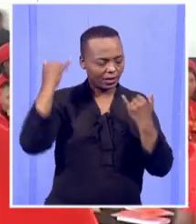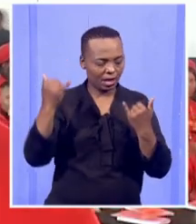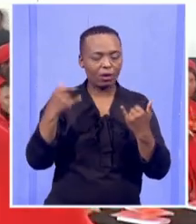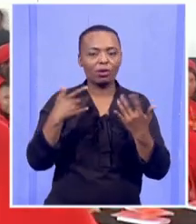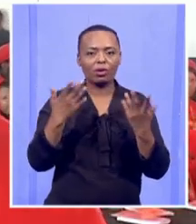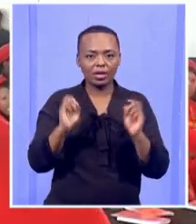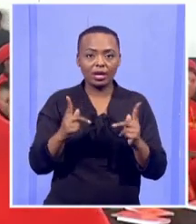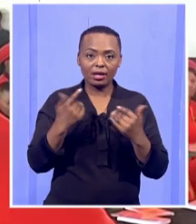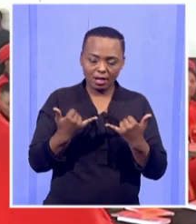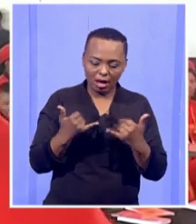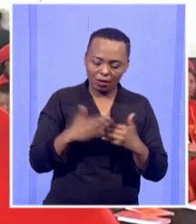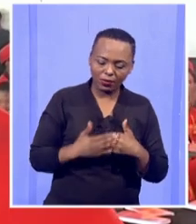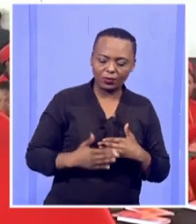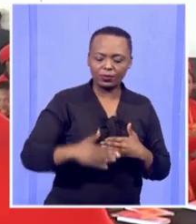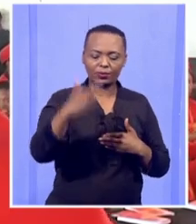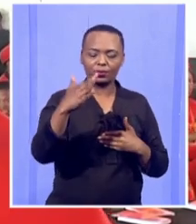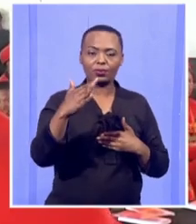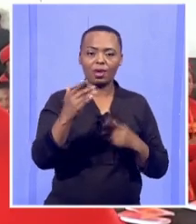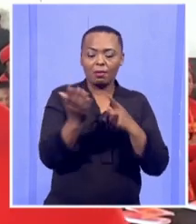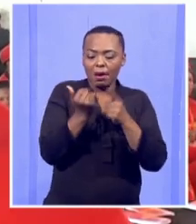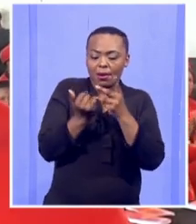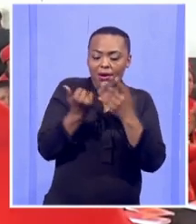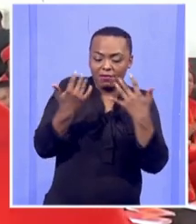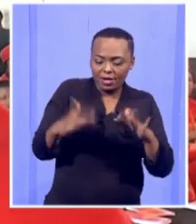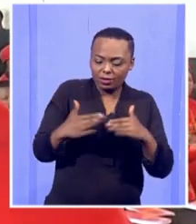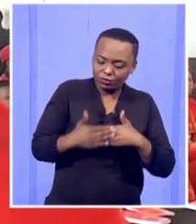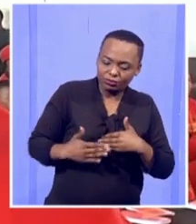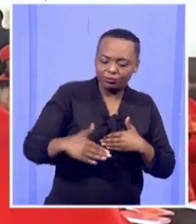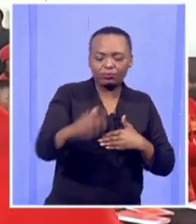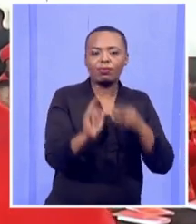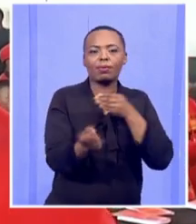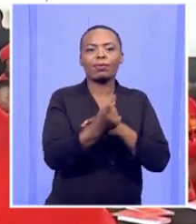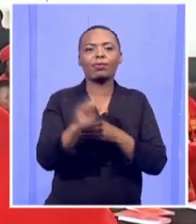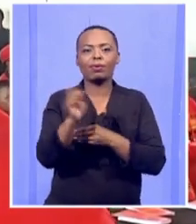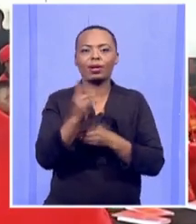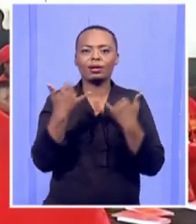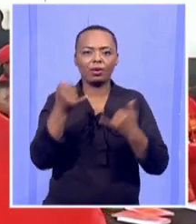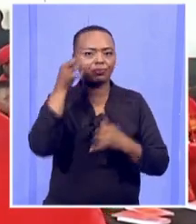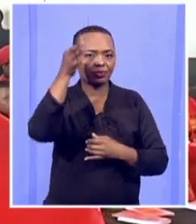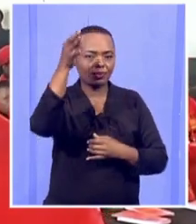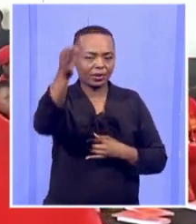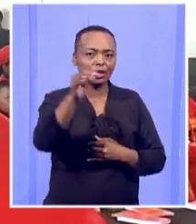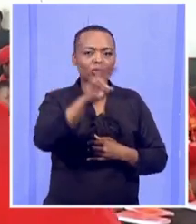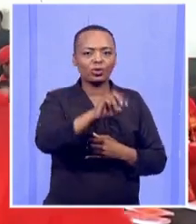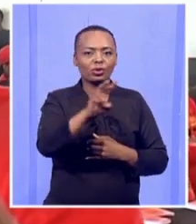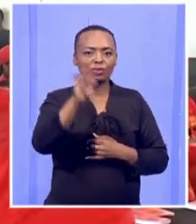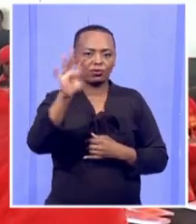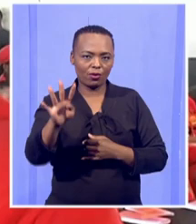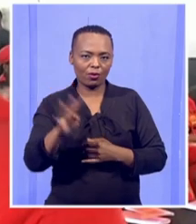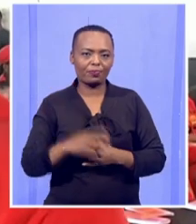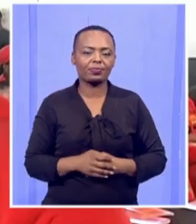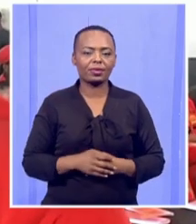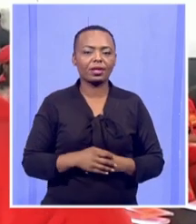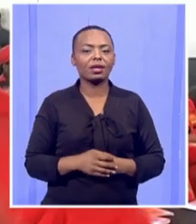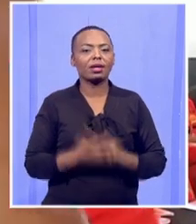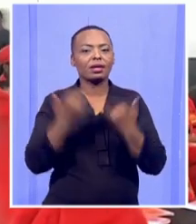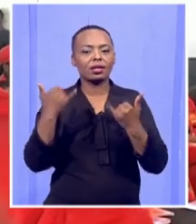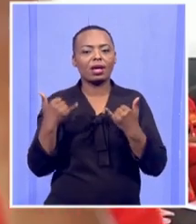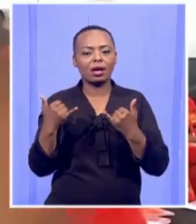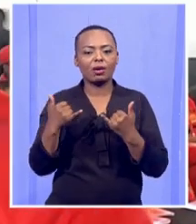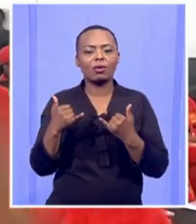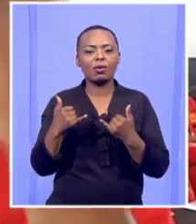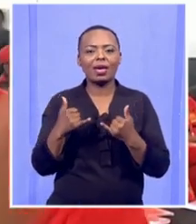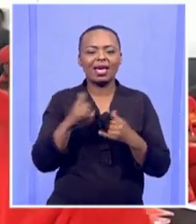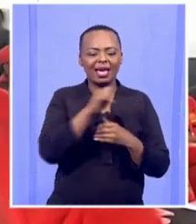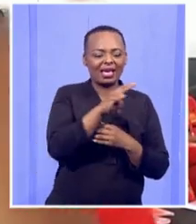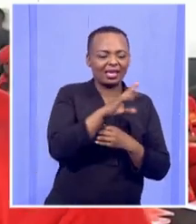did we manage to achieve, and then what needs to happen moving forward towards 2024. We've brought ANC together